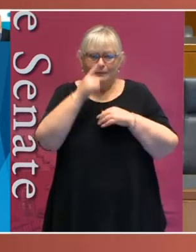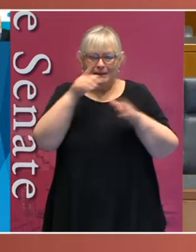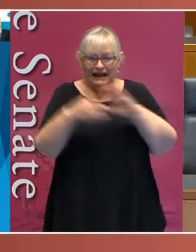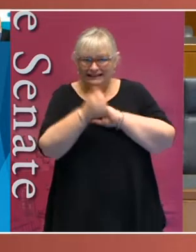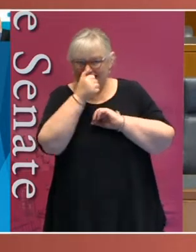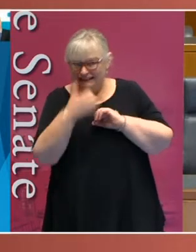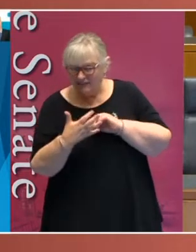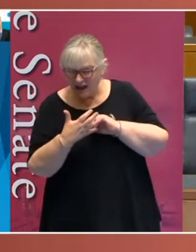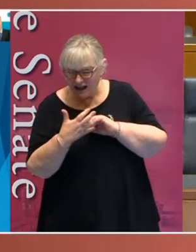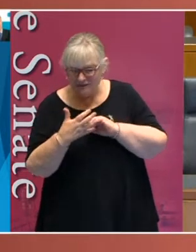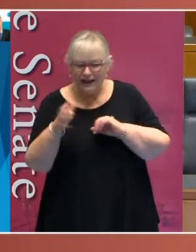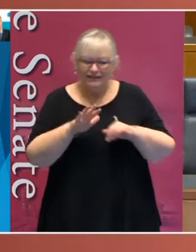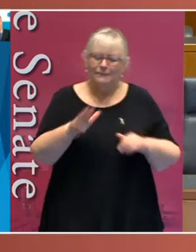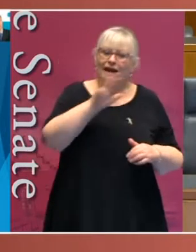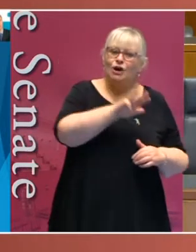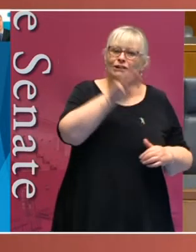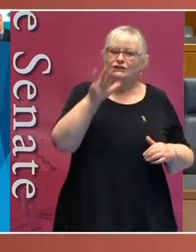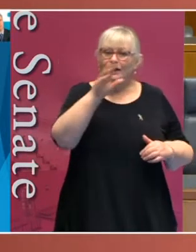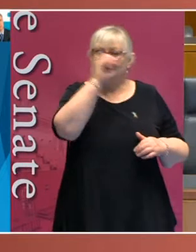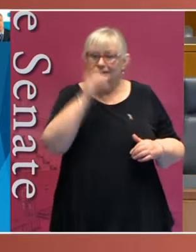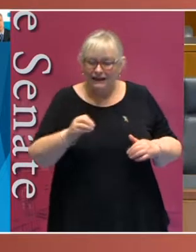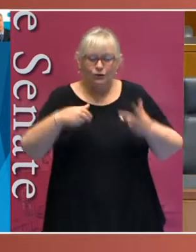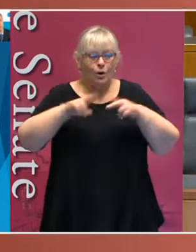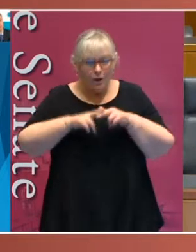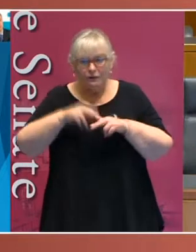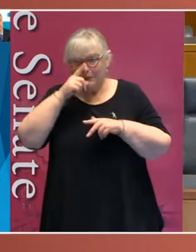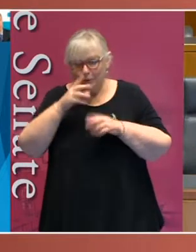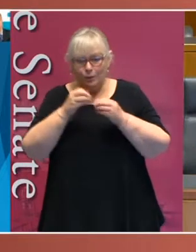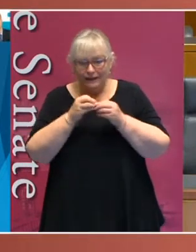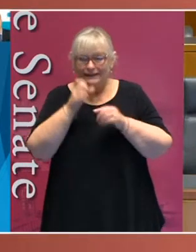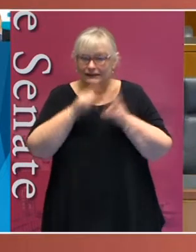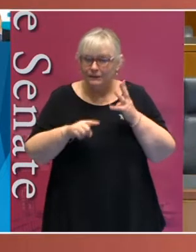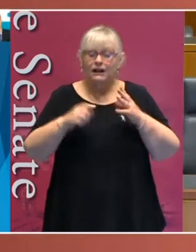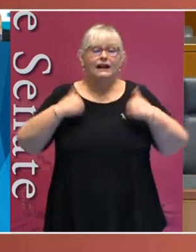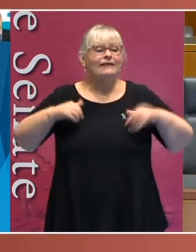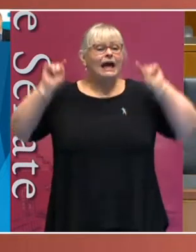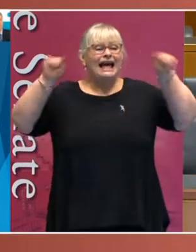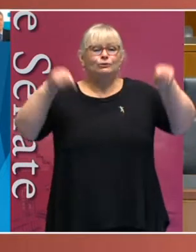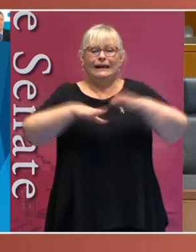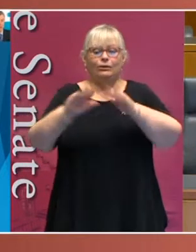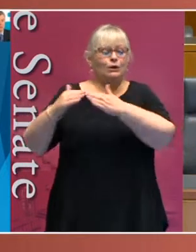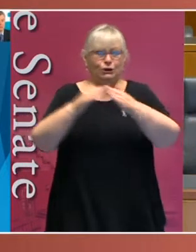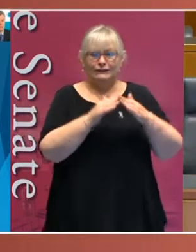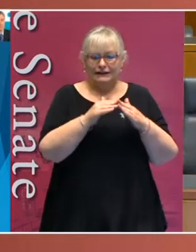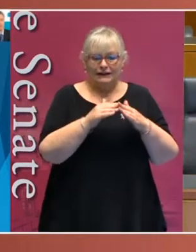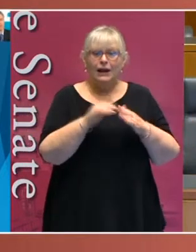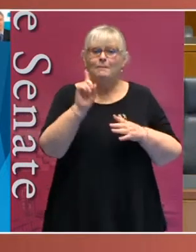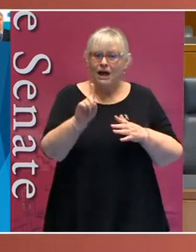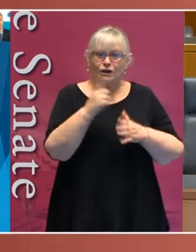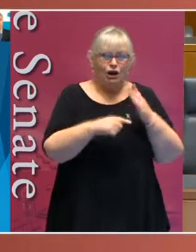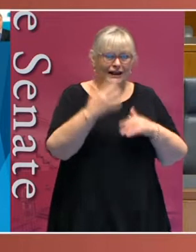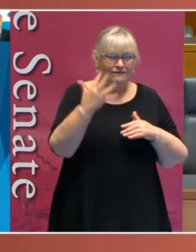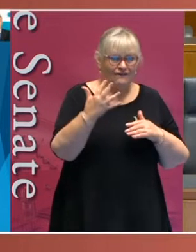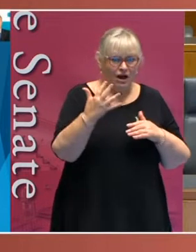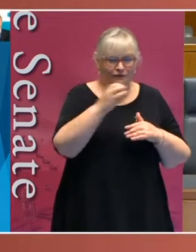approximately 99% of people with disability live in the community, but only 5% of the